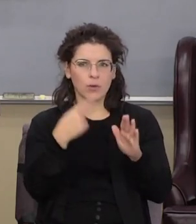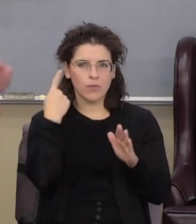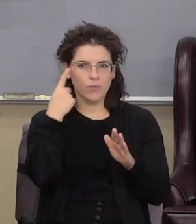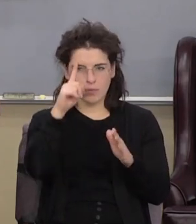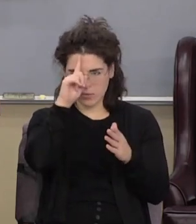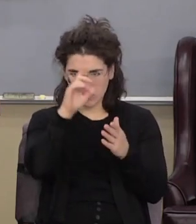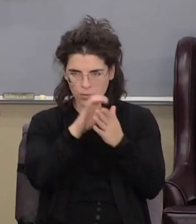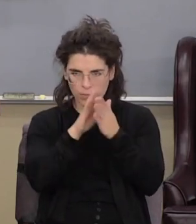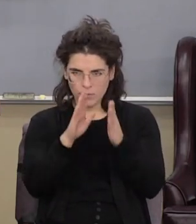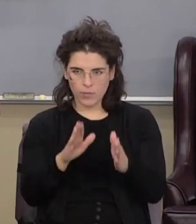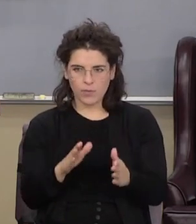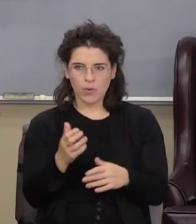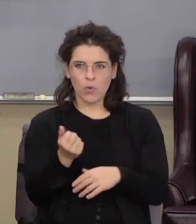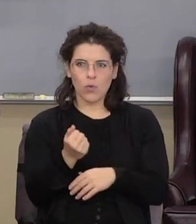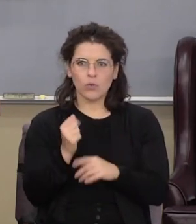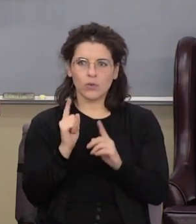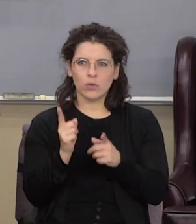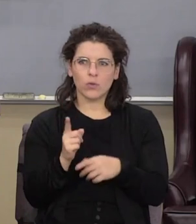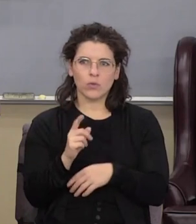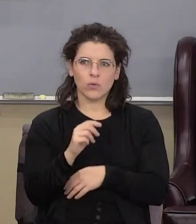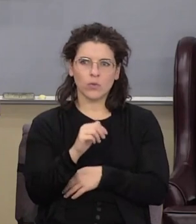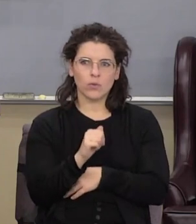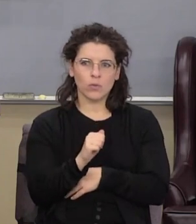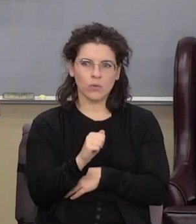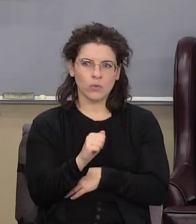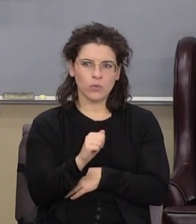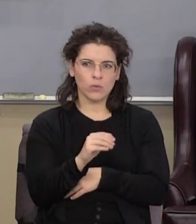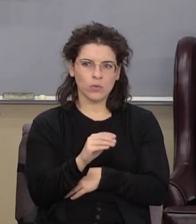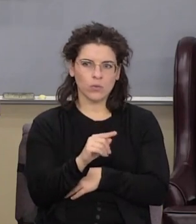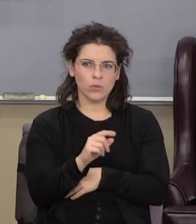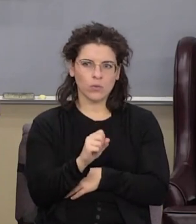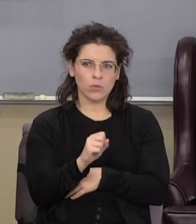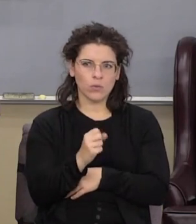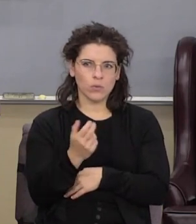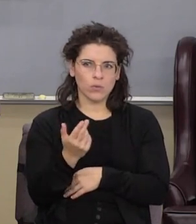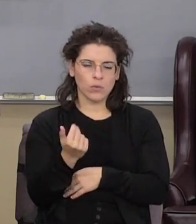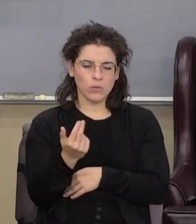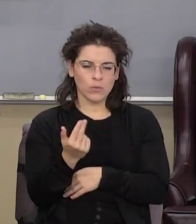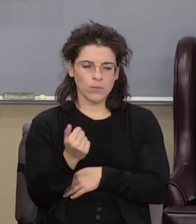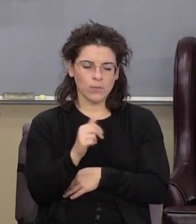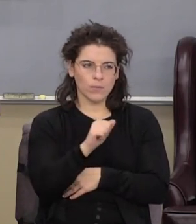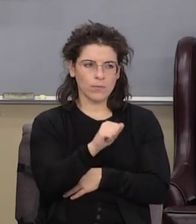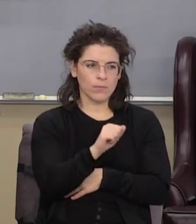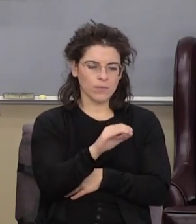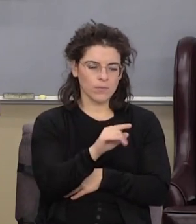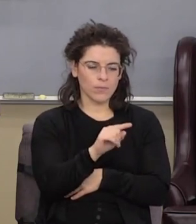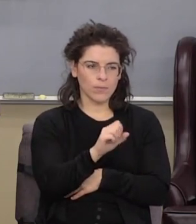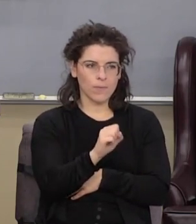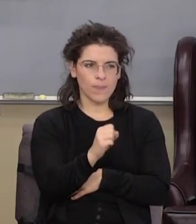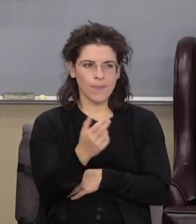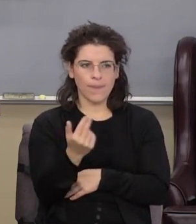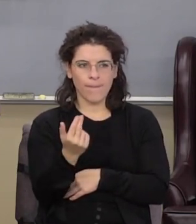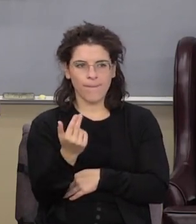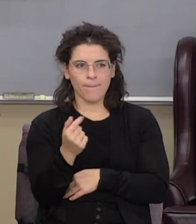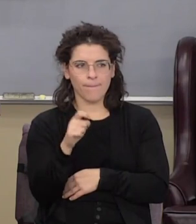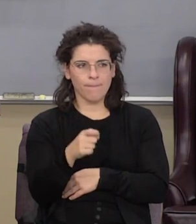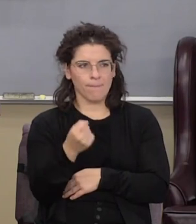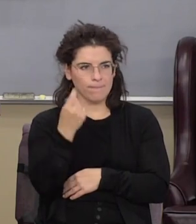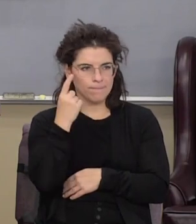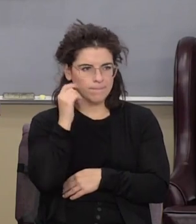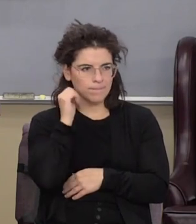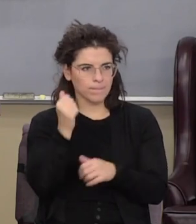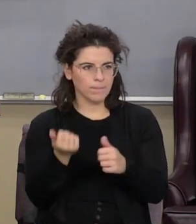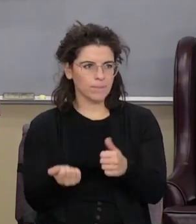now hold your hand and come with me to Acts chapter 13 because you need to understand that the baptism the